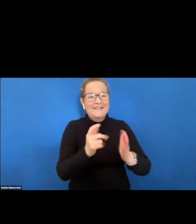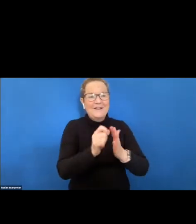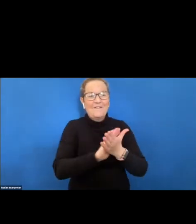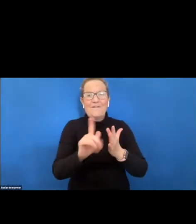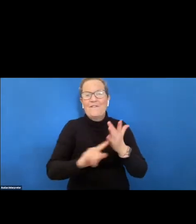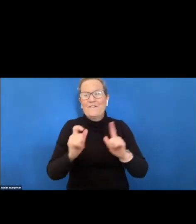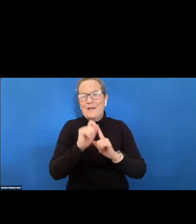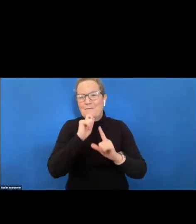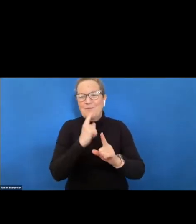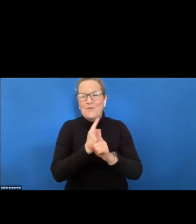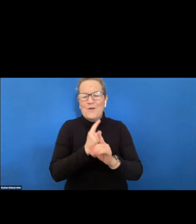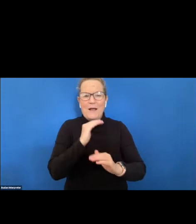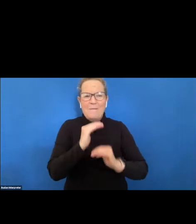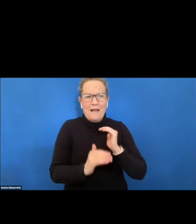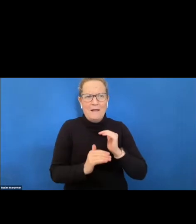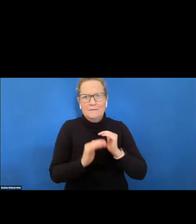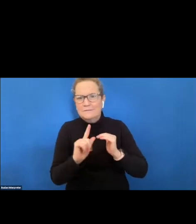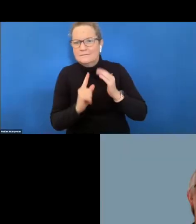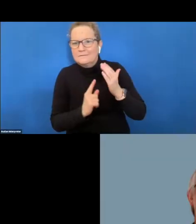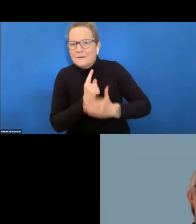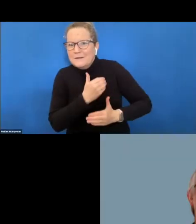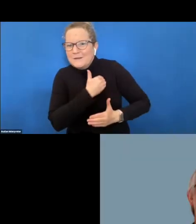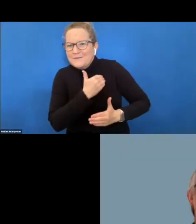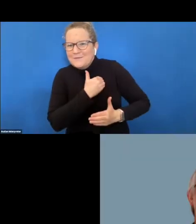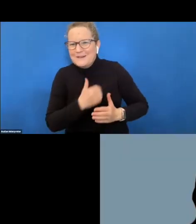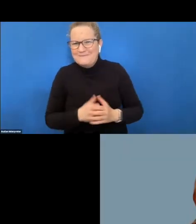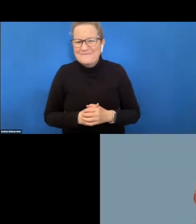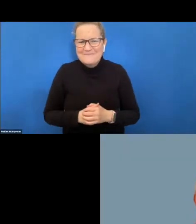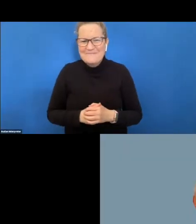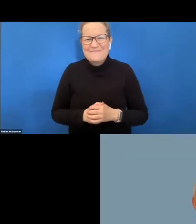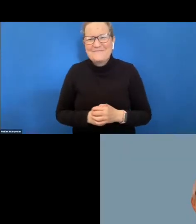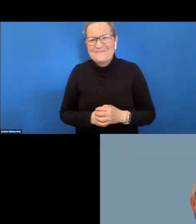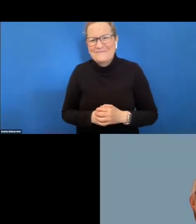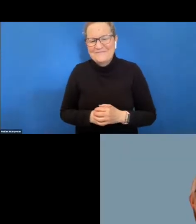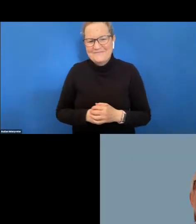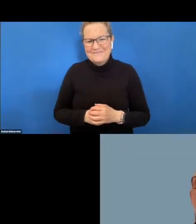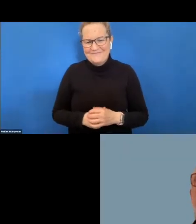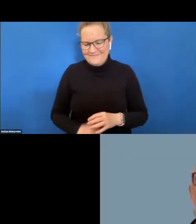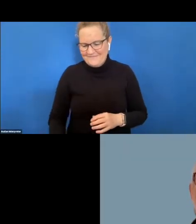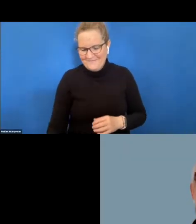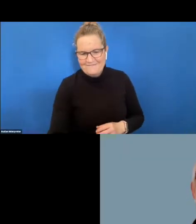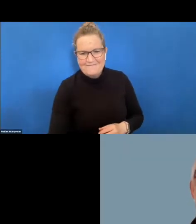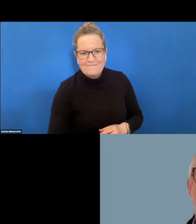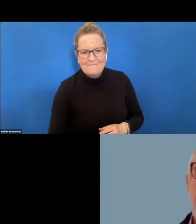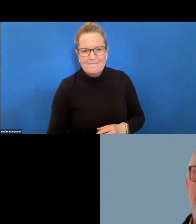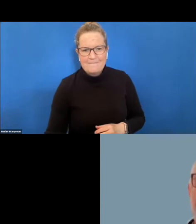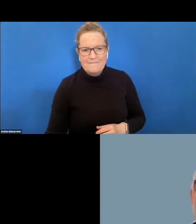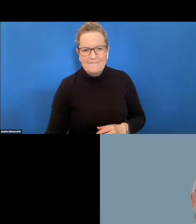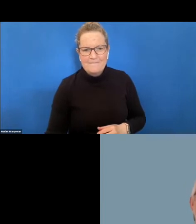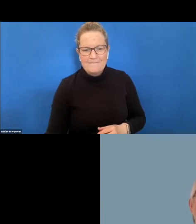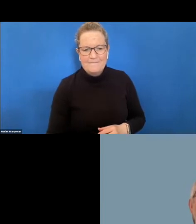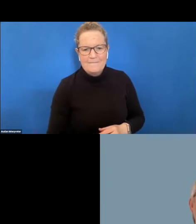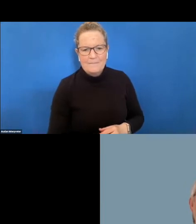us through what will you'll be experiencing this morning with us thank you so much justin